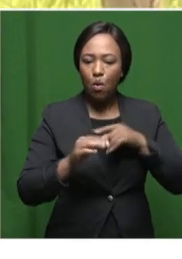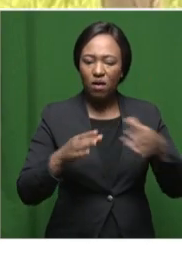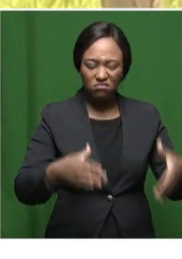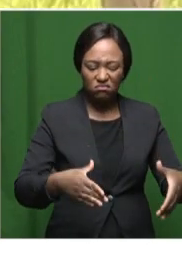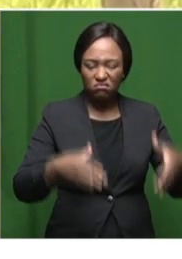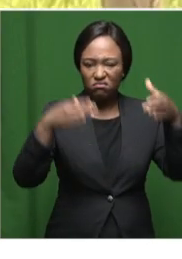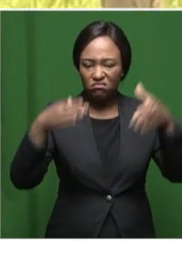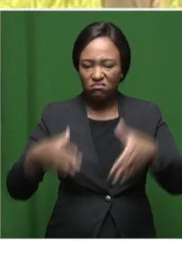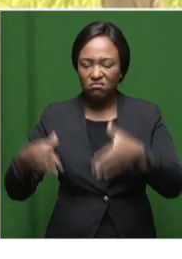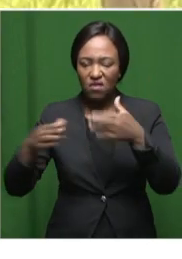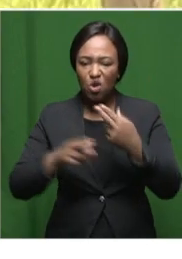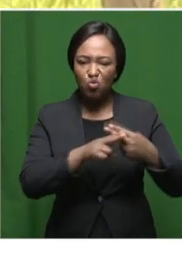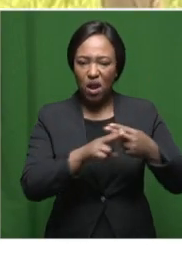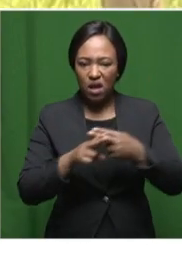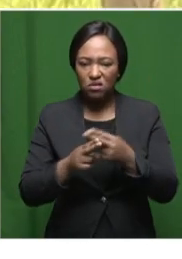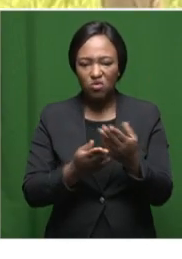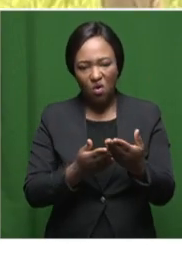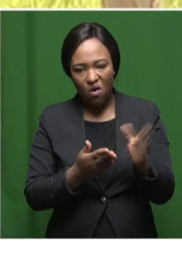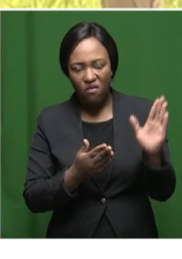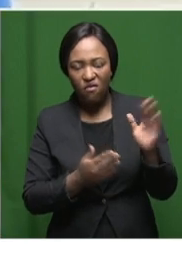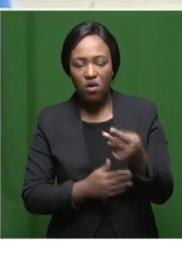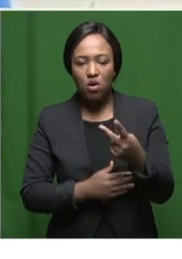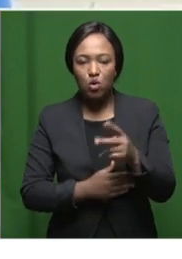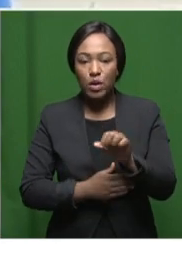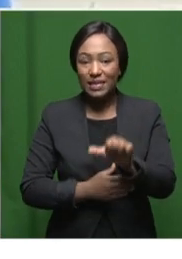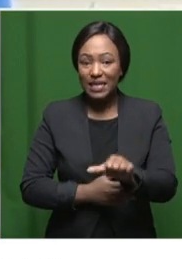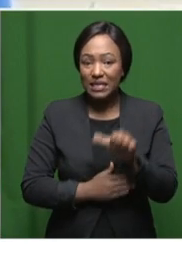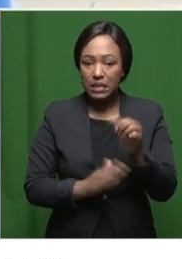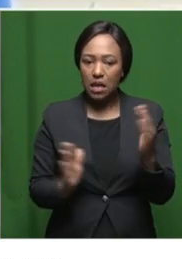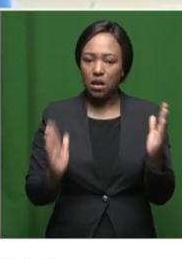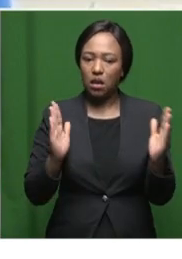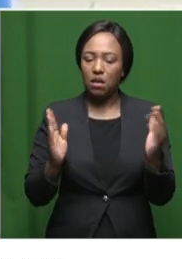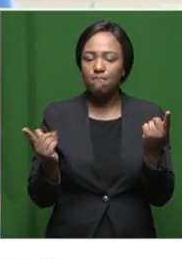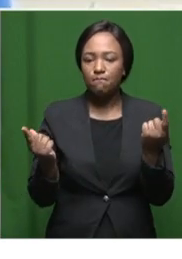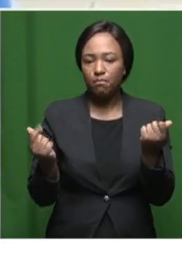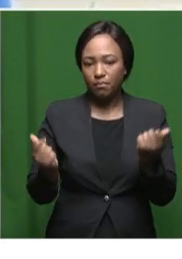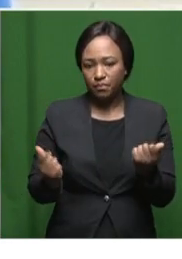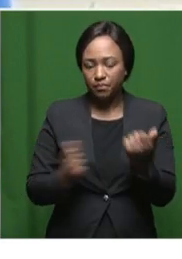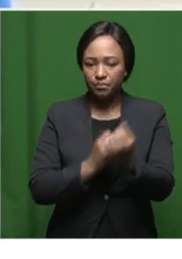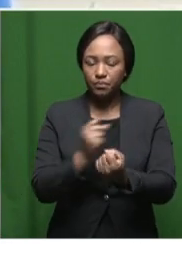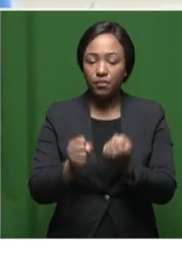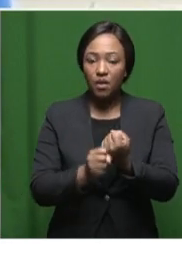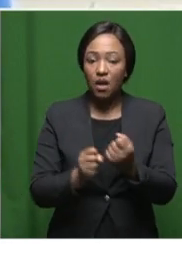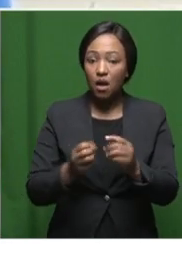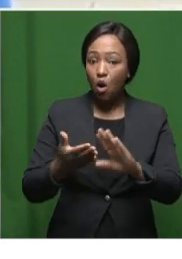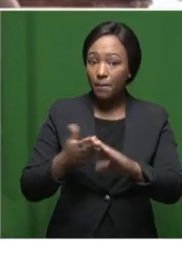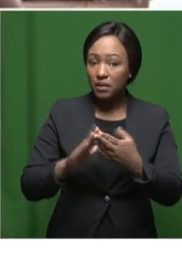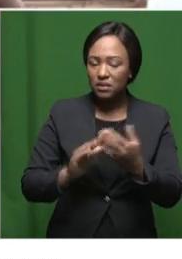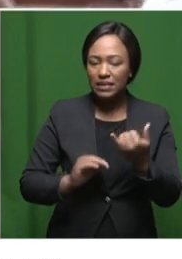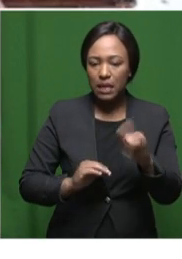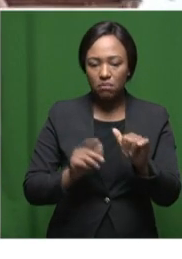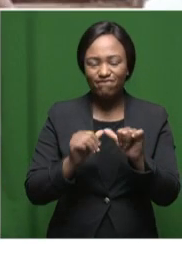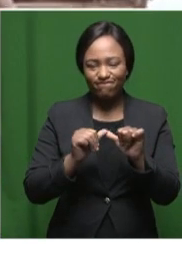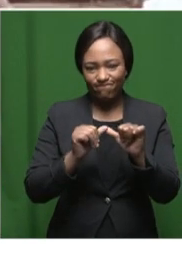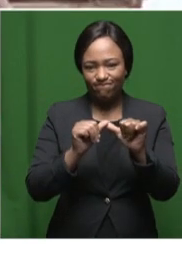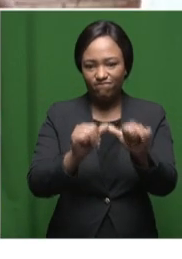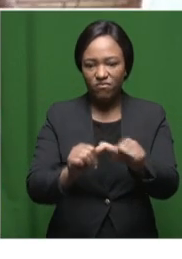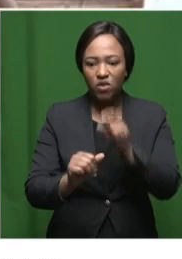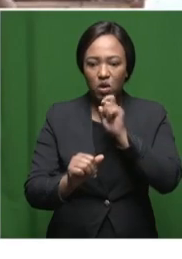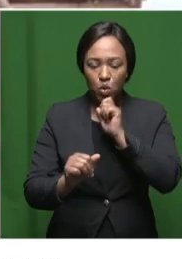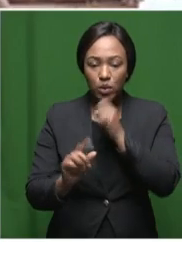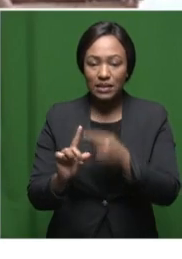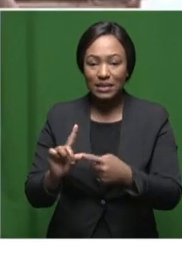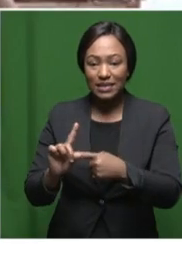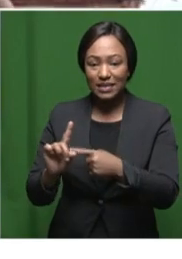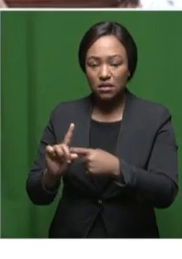toilets in the 2015-2016 financial year. Yet, some communities still use them. Tabo Madier from